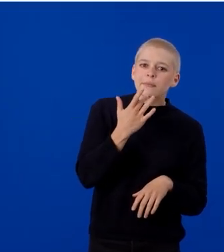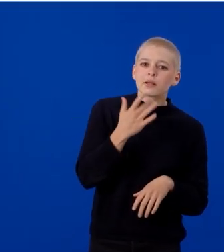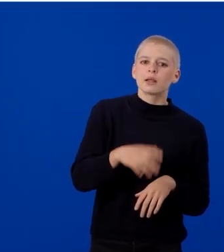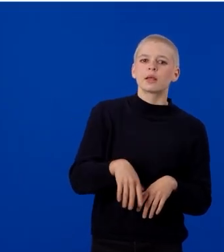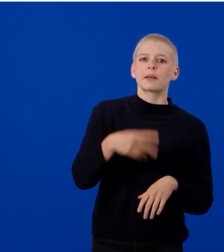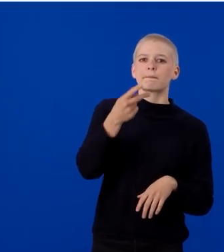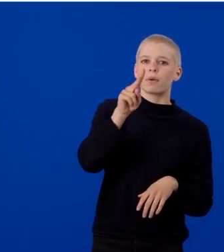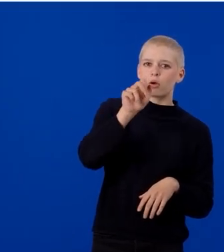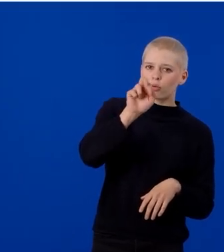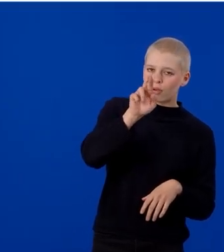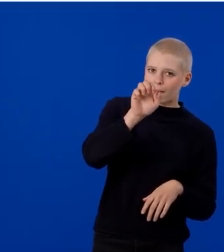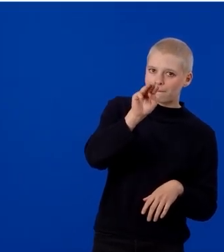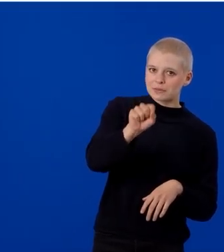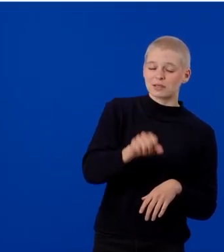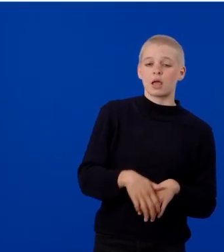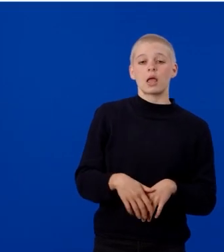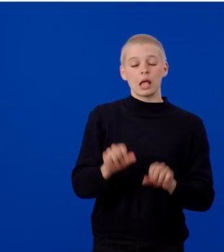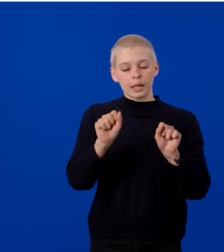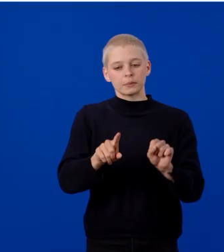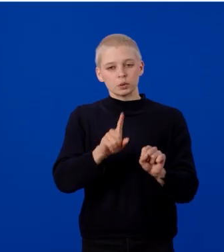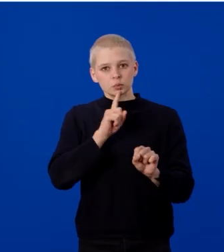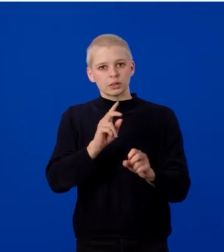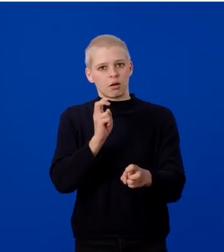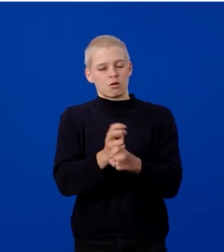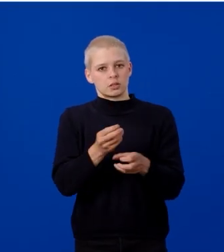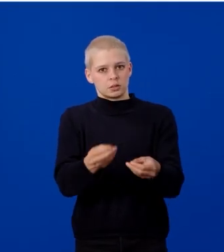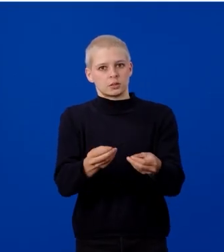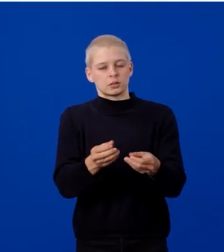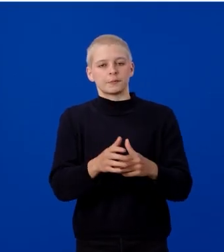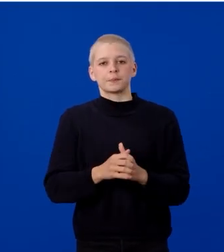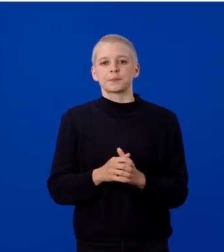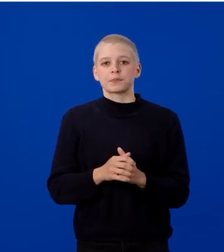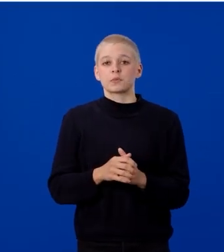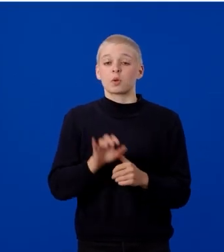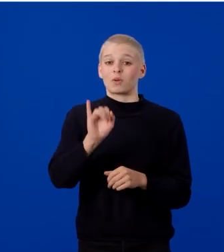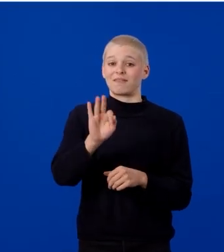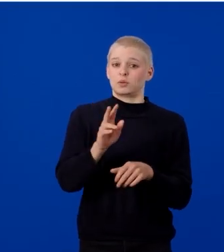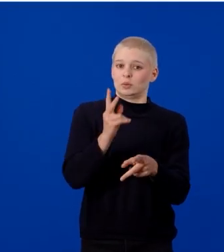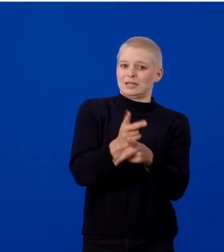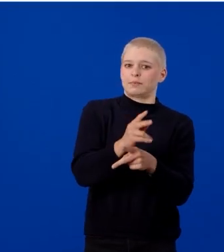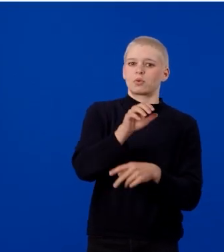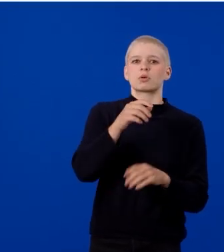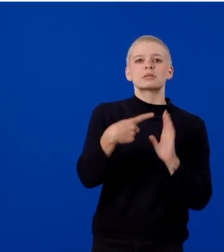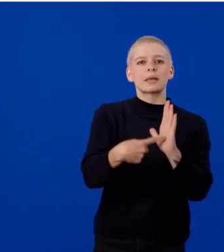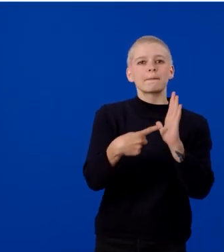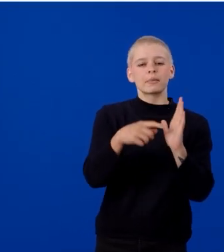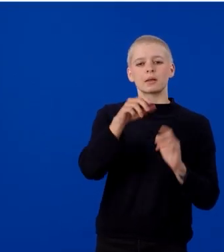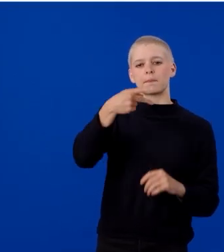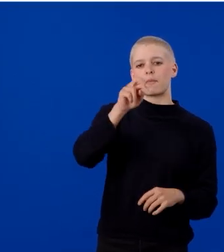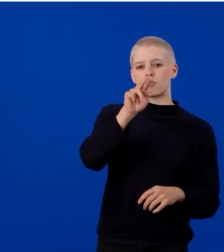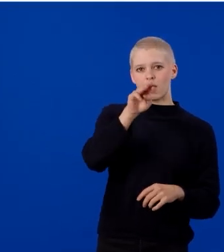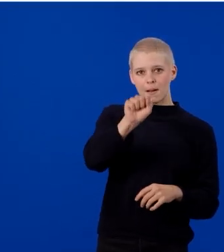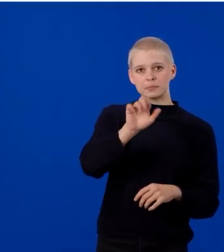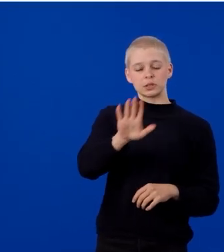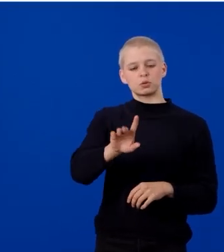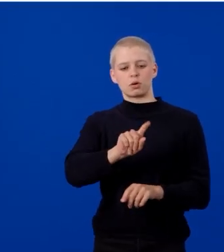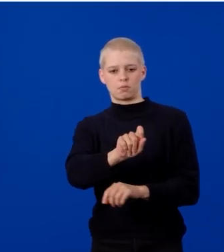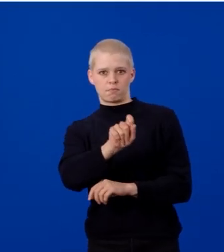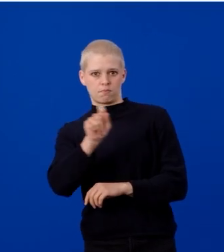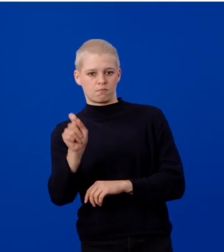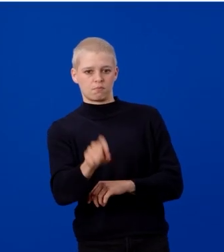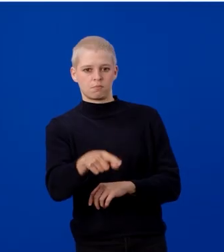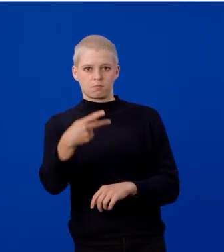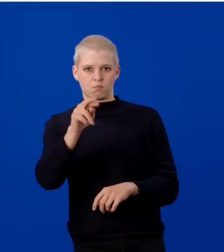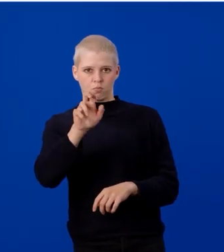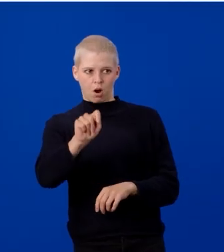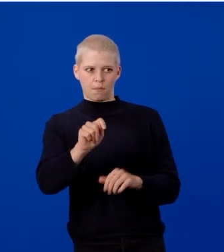be notoriously stochastic. By keeping the sampling params and input prompts consistent, we